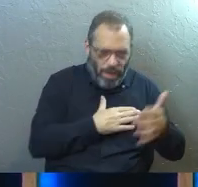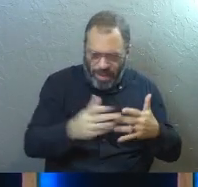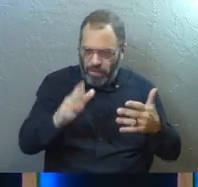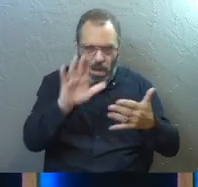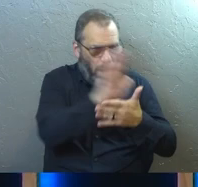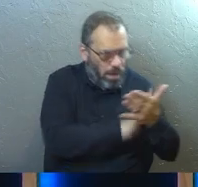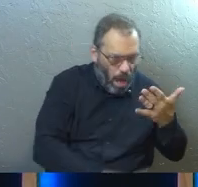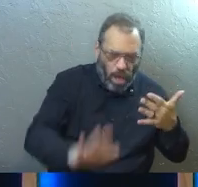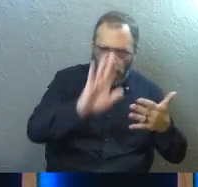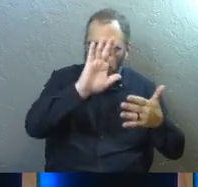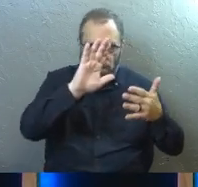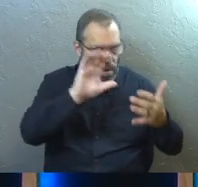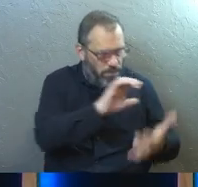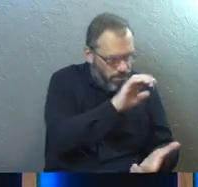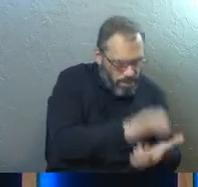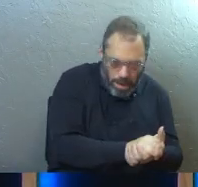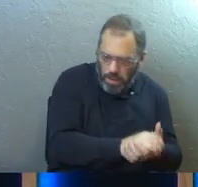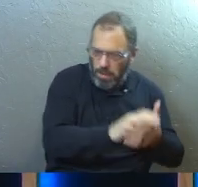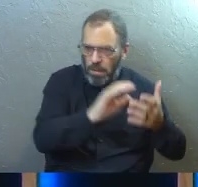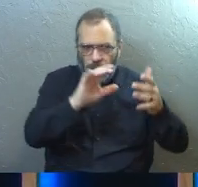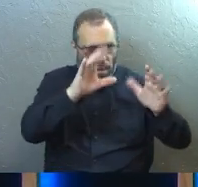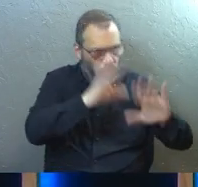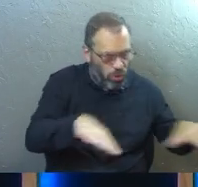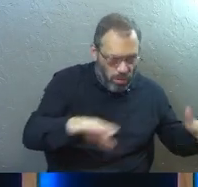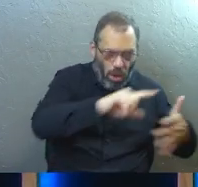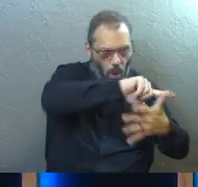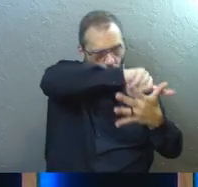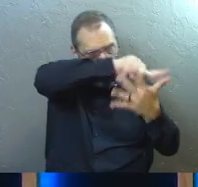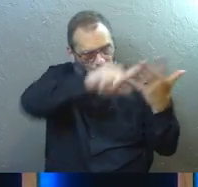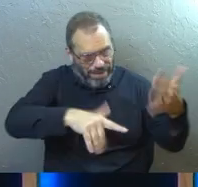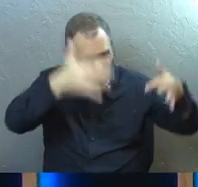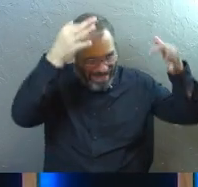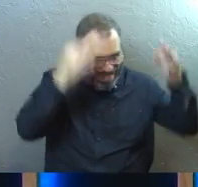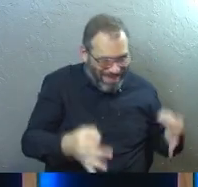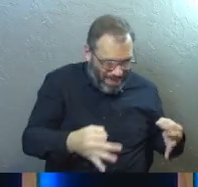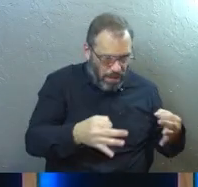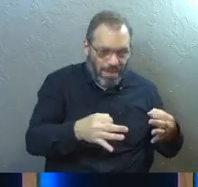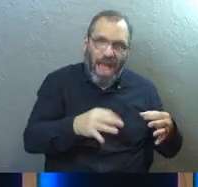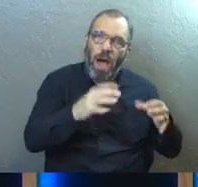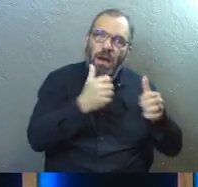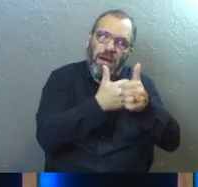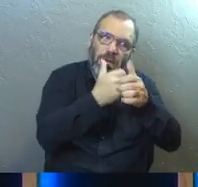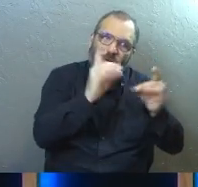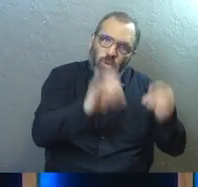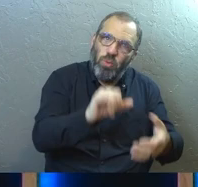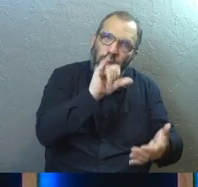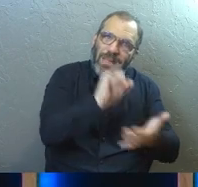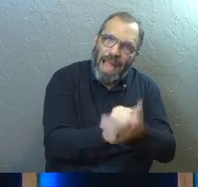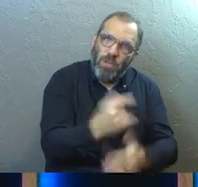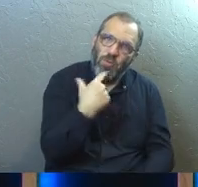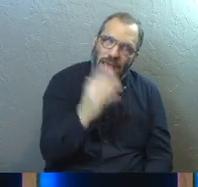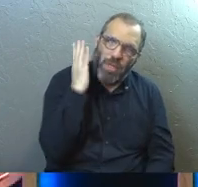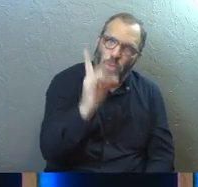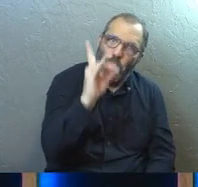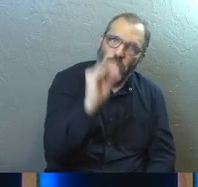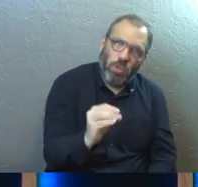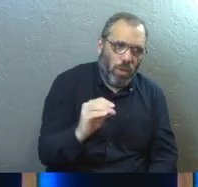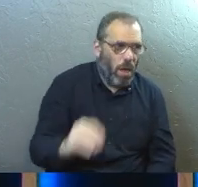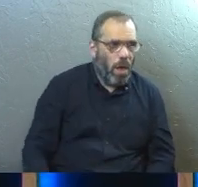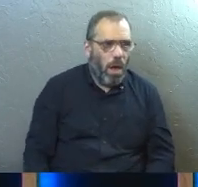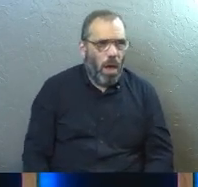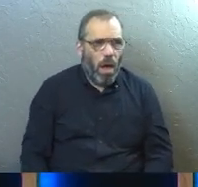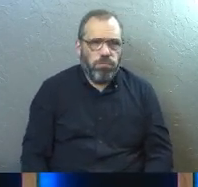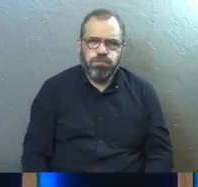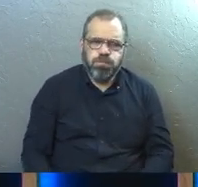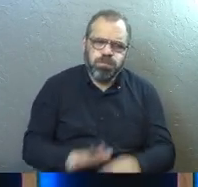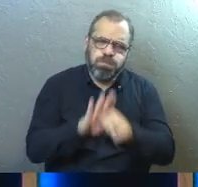degree you've said you're going to do, whatever marital status you're going to aim for, all the things like you now have to do all of that stuff that you said you would do. man, that's